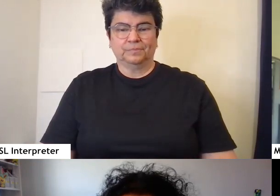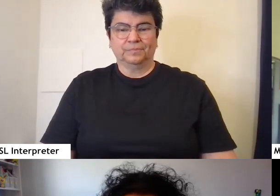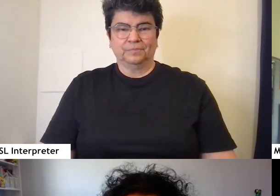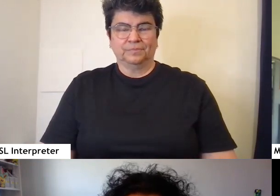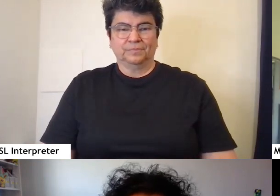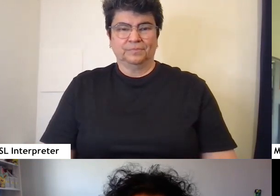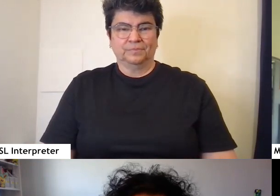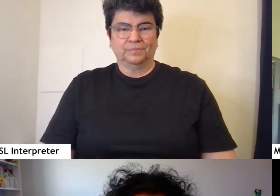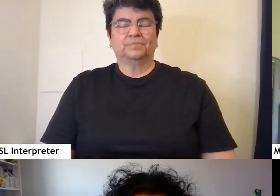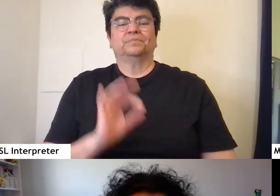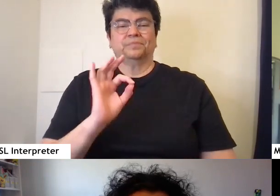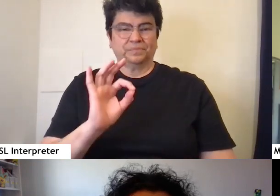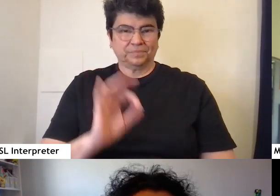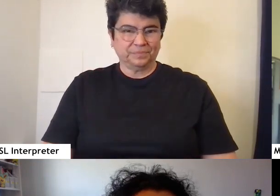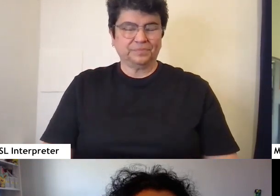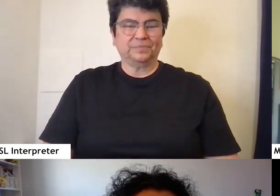of this. Okay.